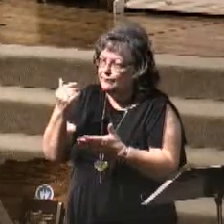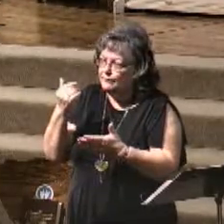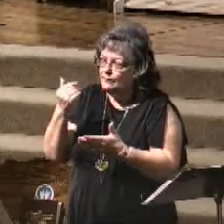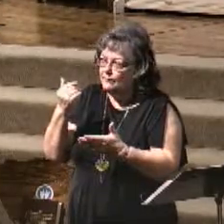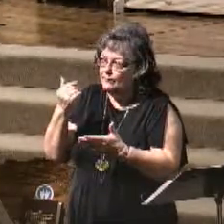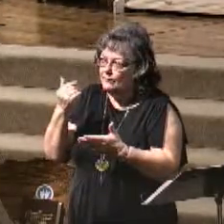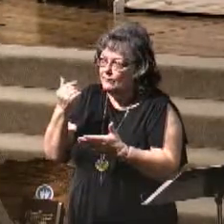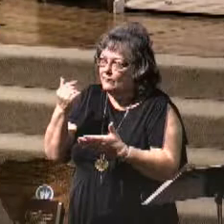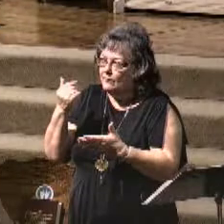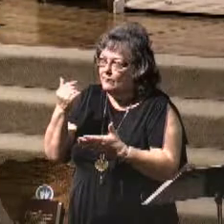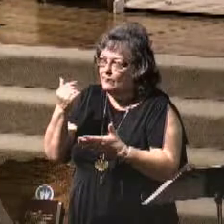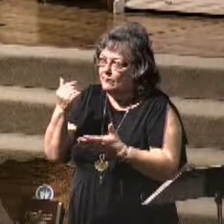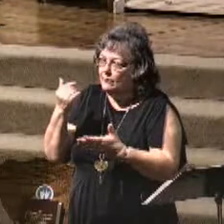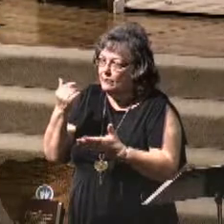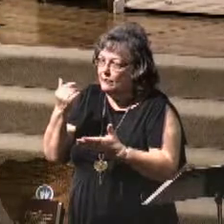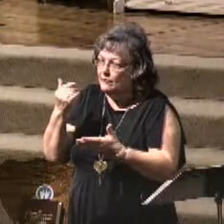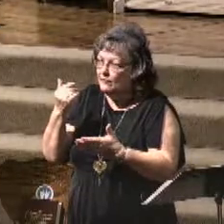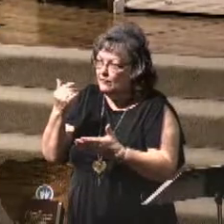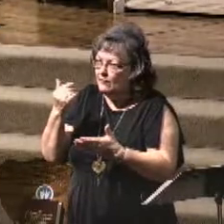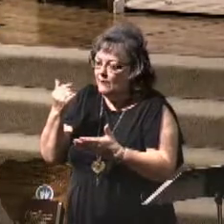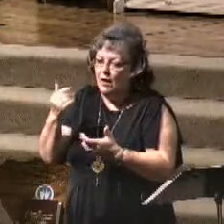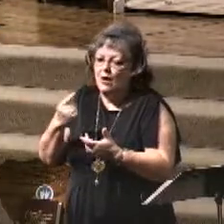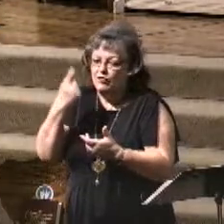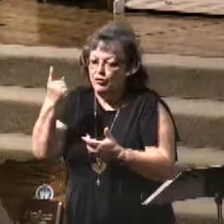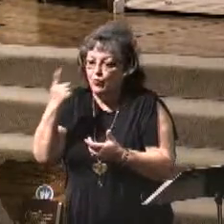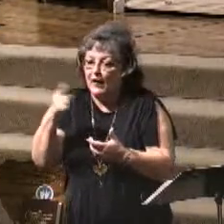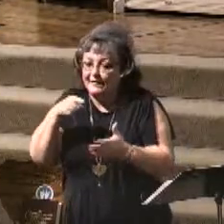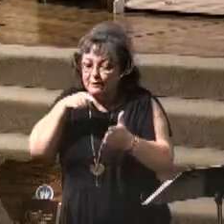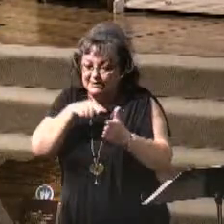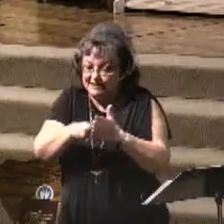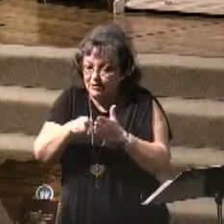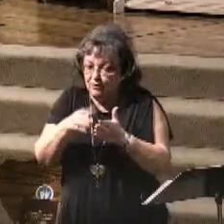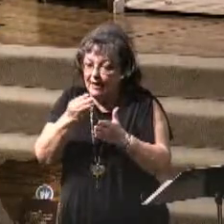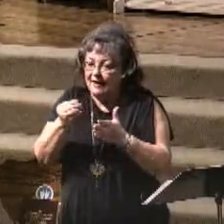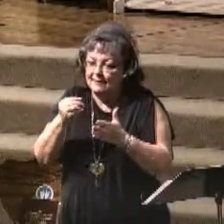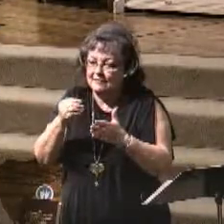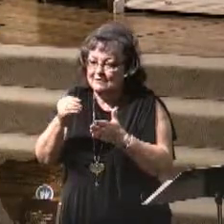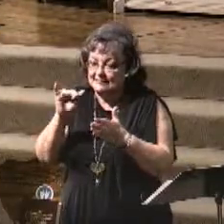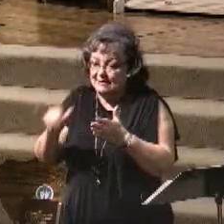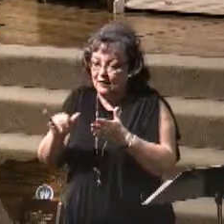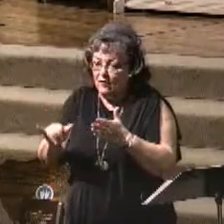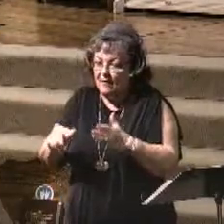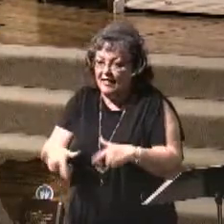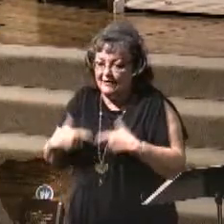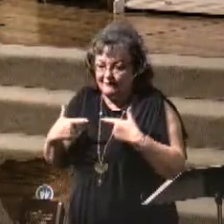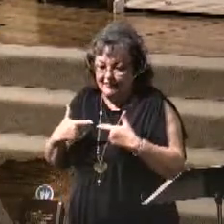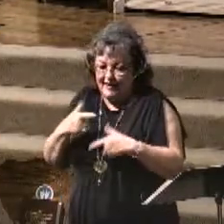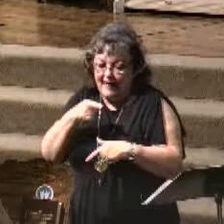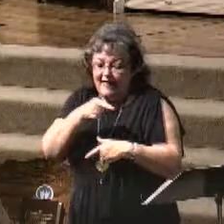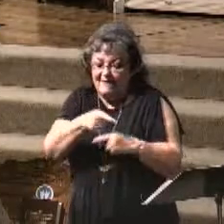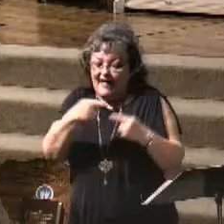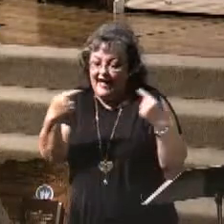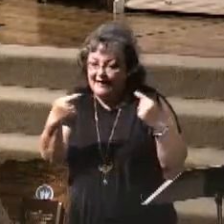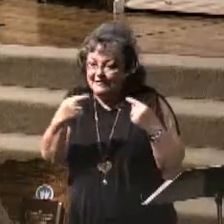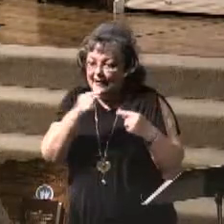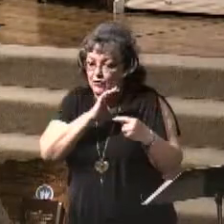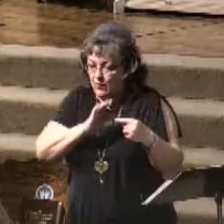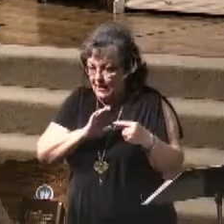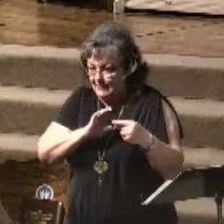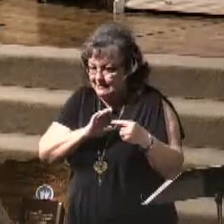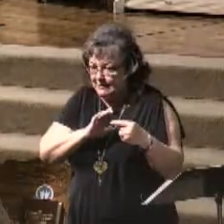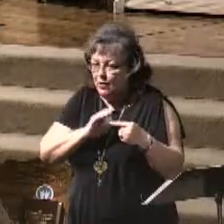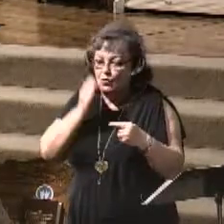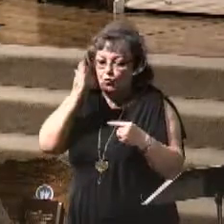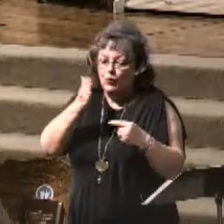was killed and yet is alive. May I suggest to you that the Antichrist is going to